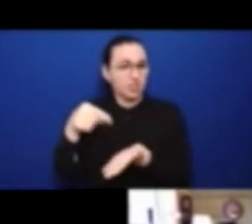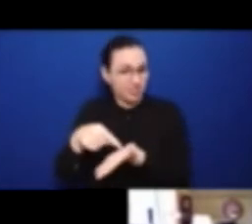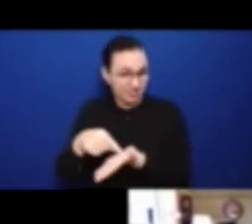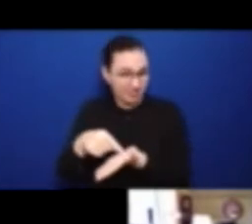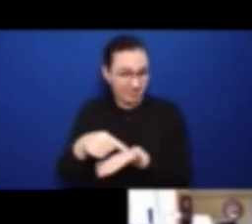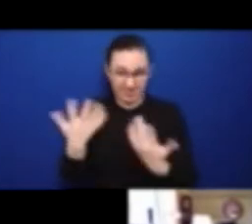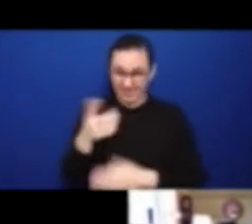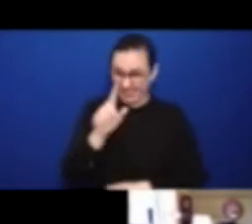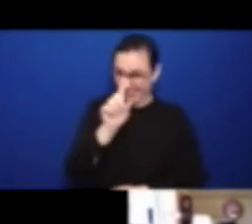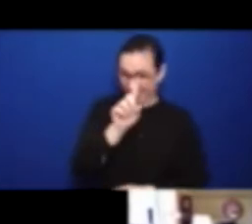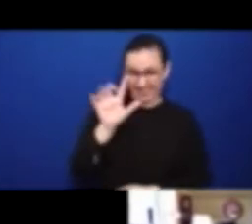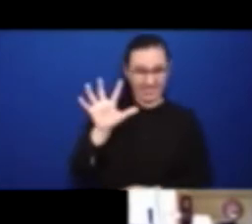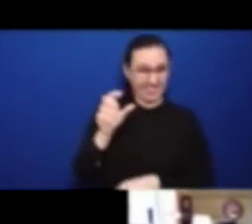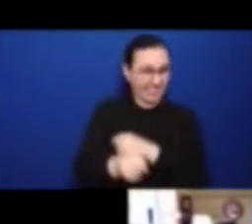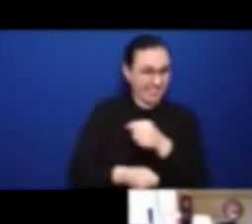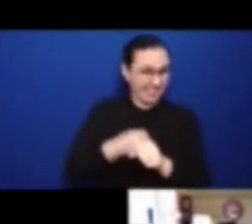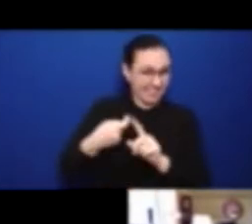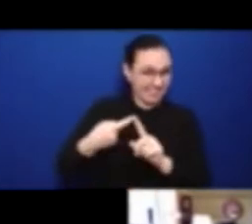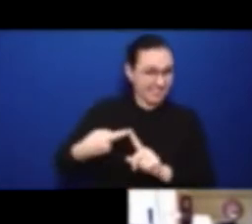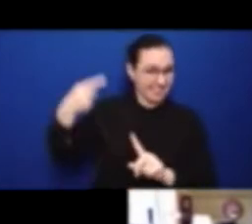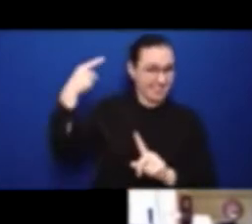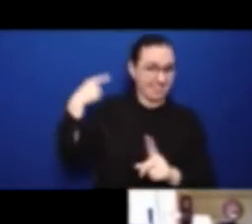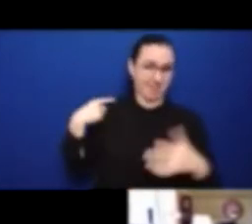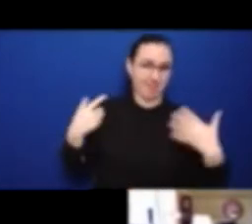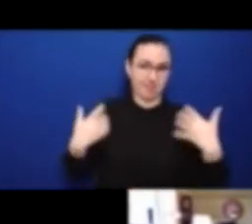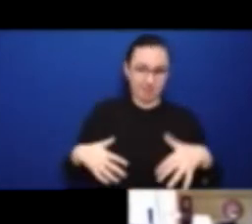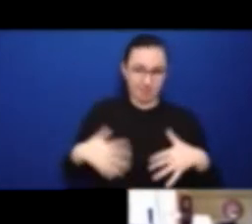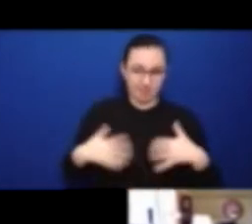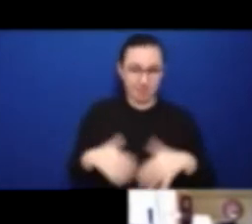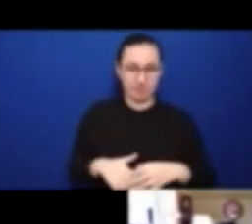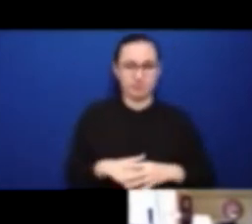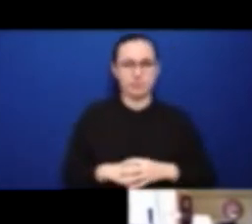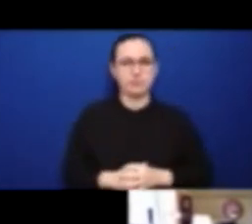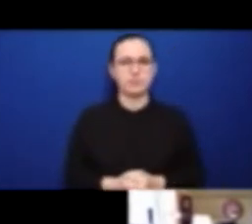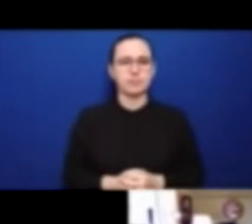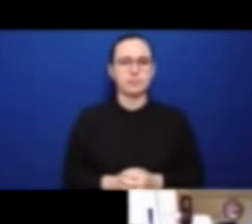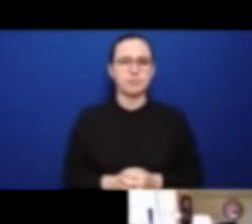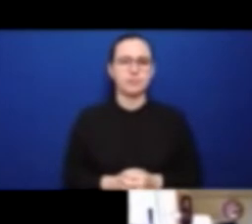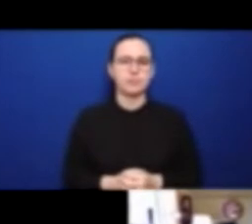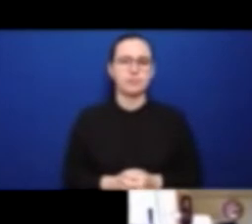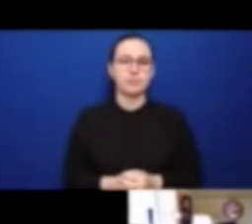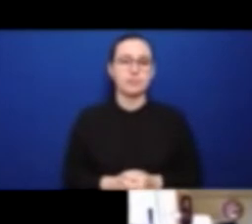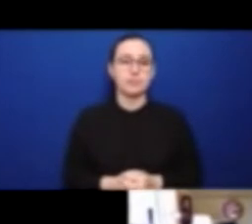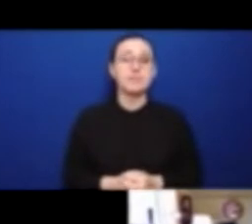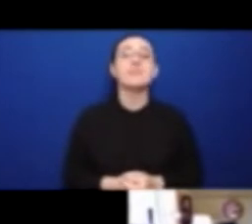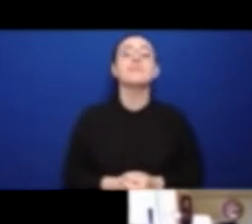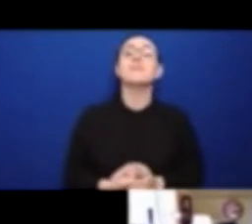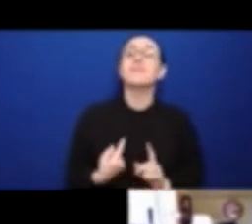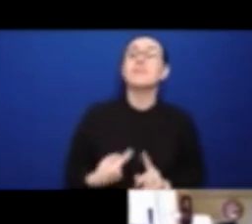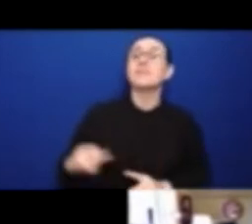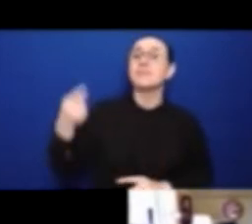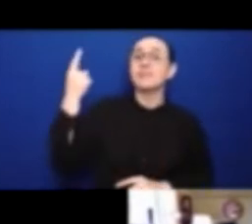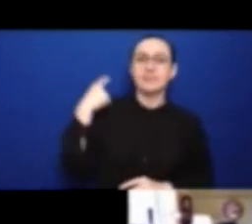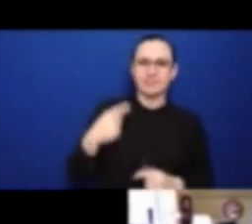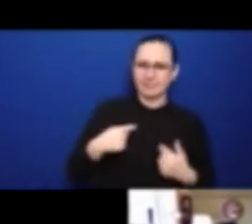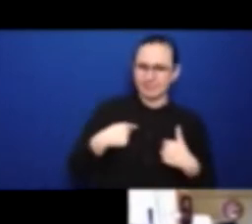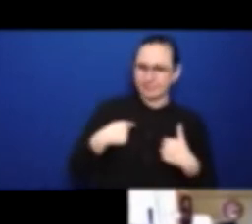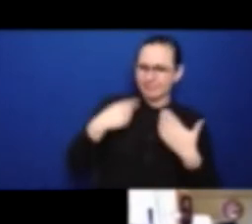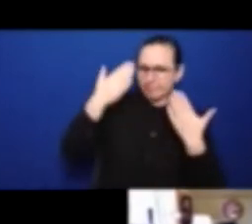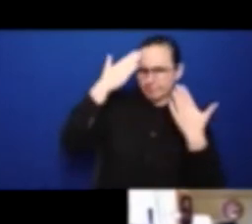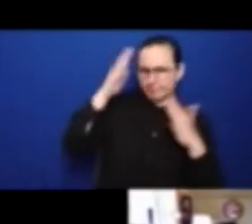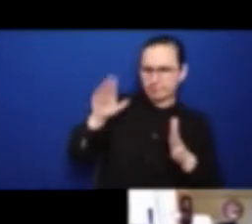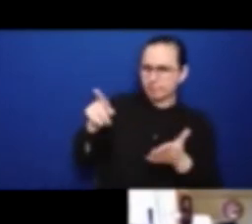Quite frankly, I had no idea what that was going to mean at that time at all.